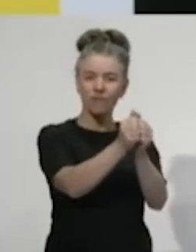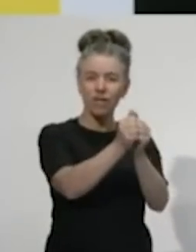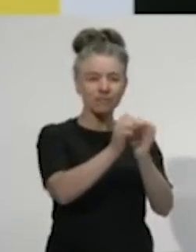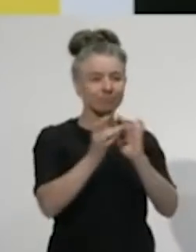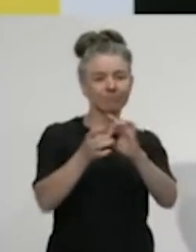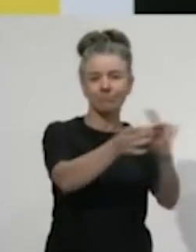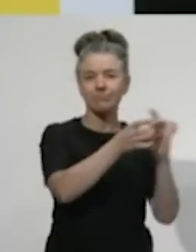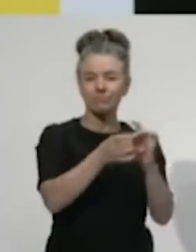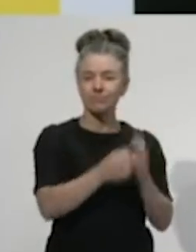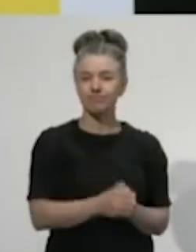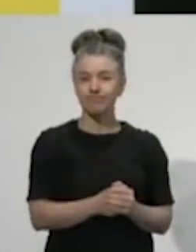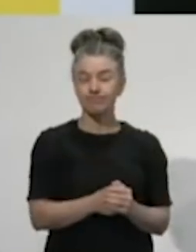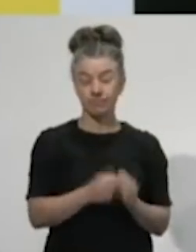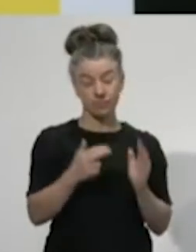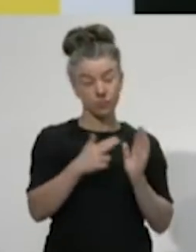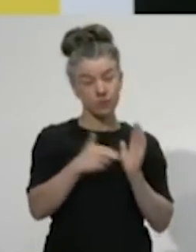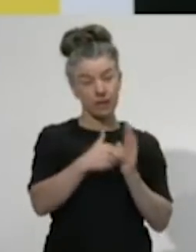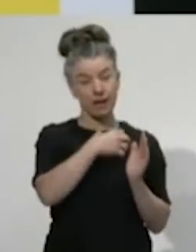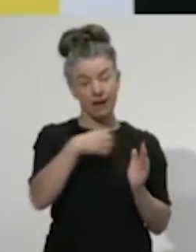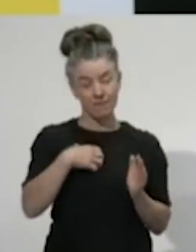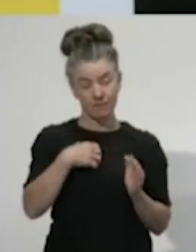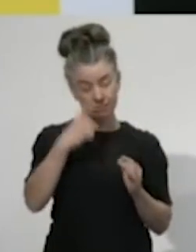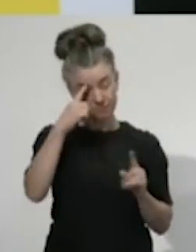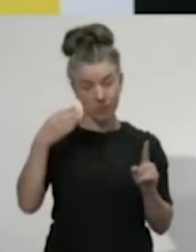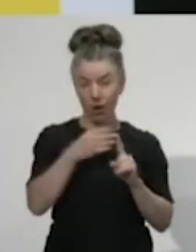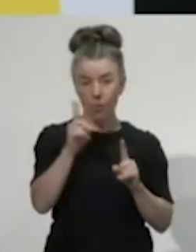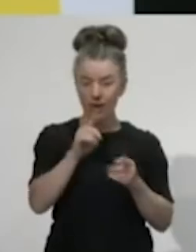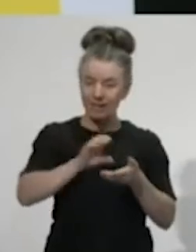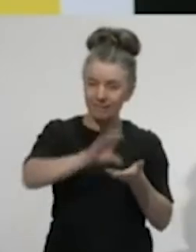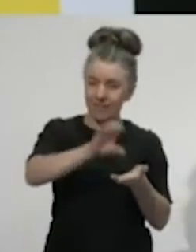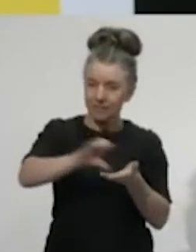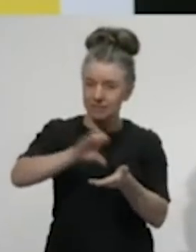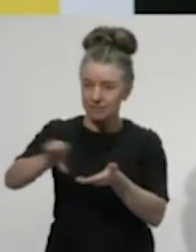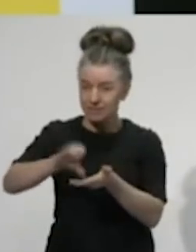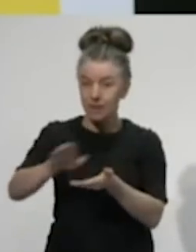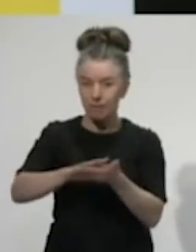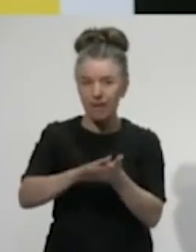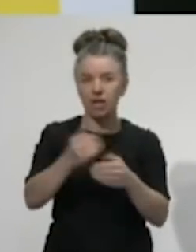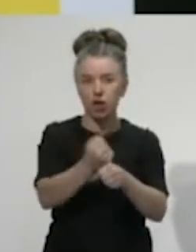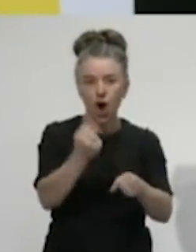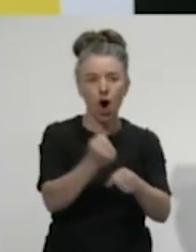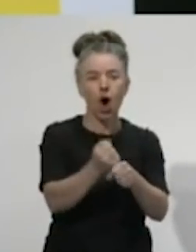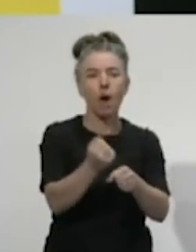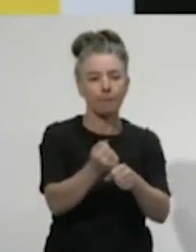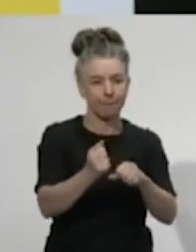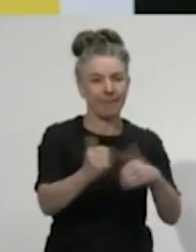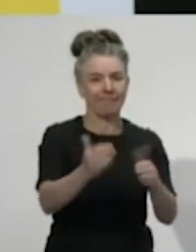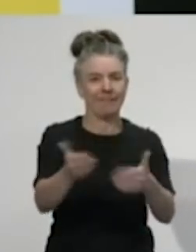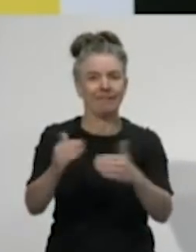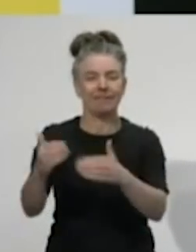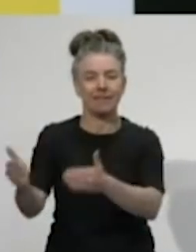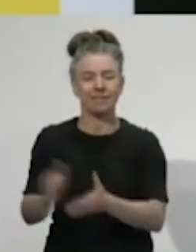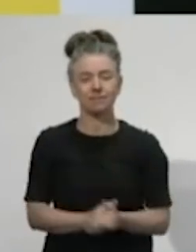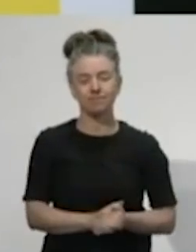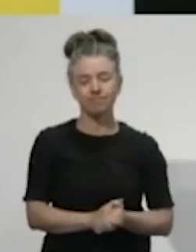Our plan is to invest. By investing, will create jobs and get the economy moving again. Just as the rising tide lifts all